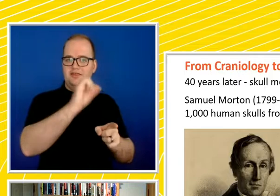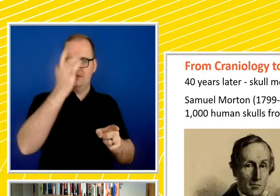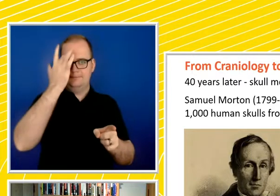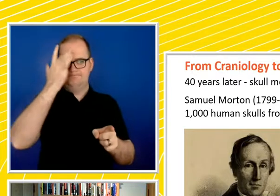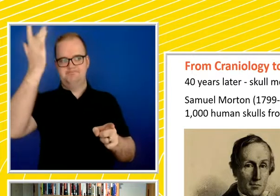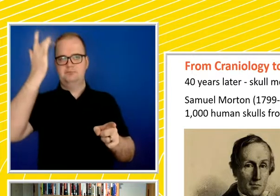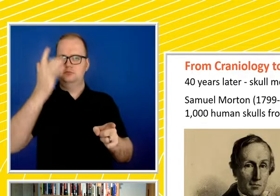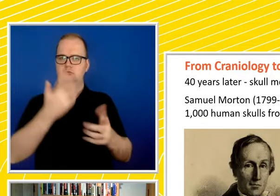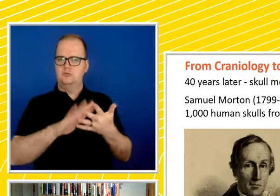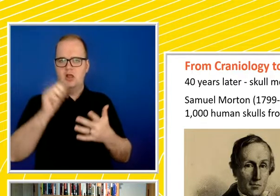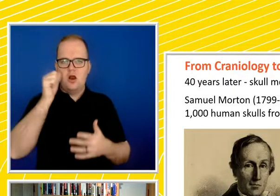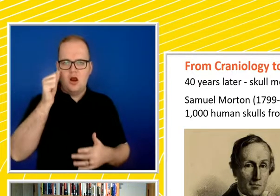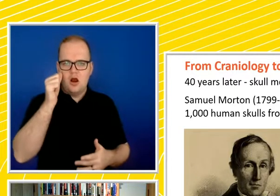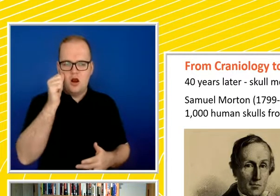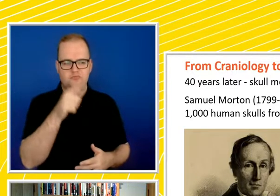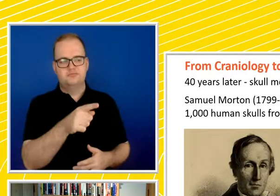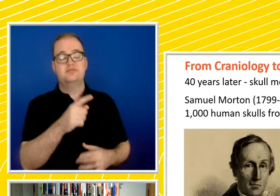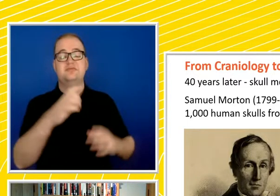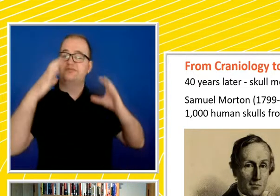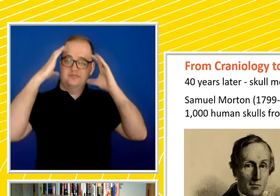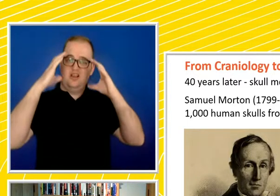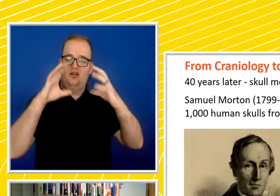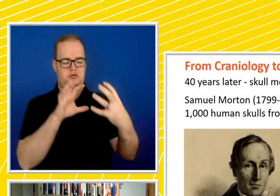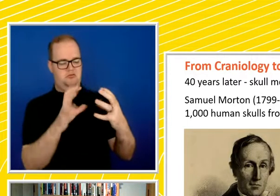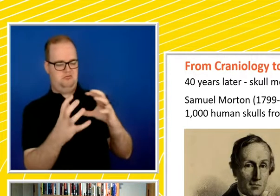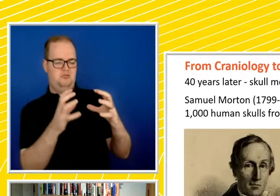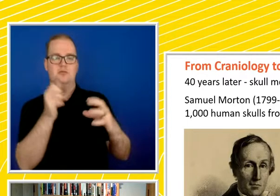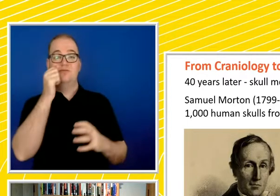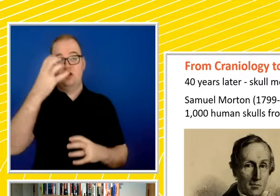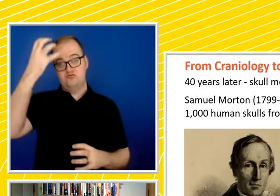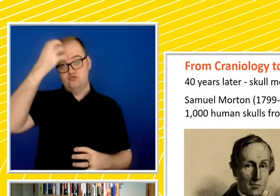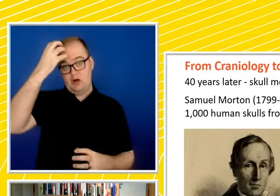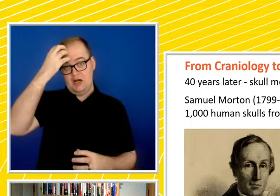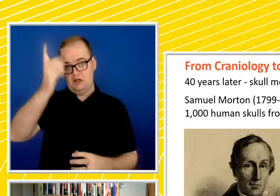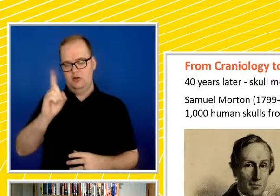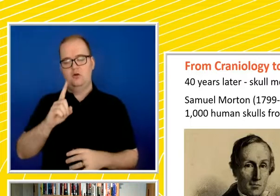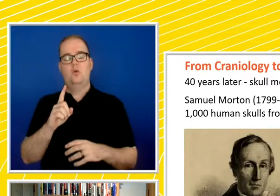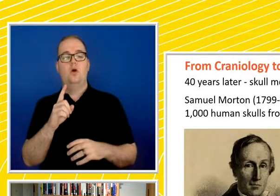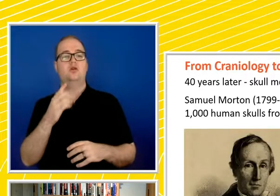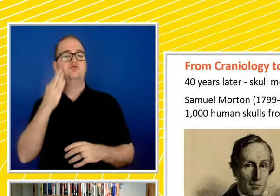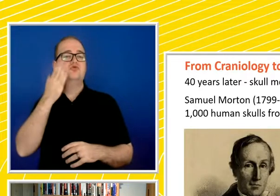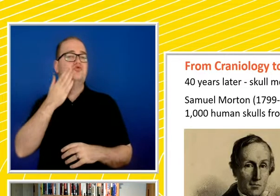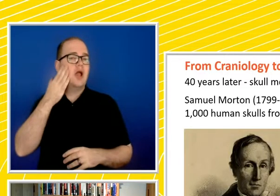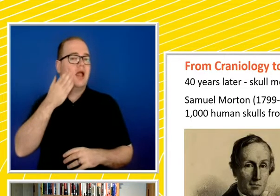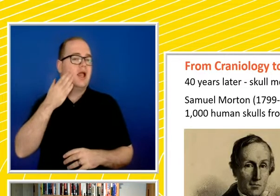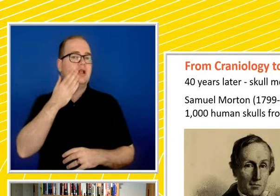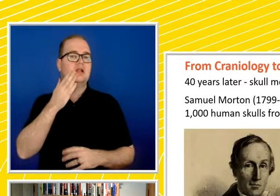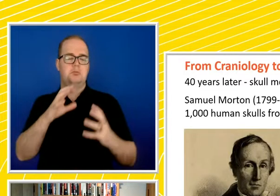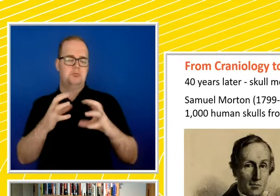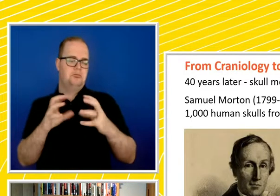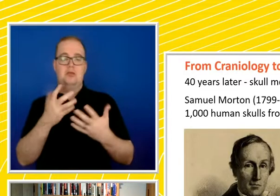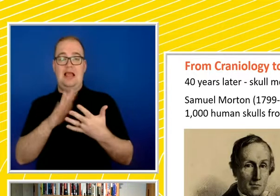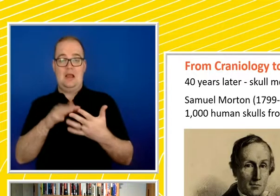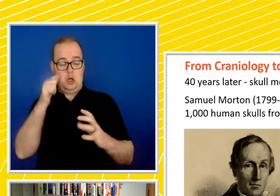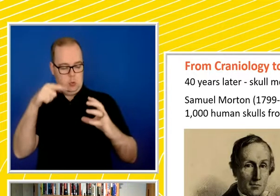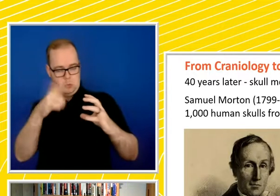So, you know, obviously when you look at the brain, it's that grey, squashy matter, and how do you determine that there's intelligence from that?